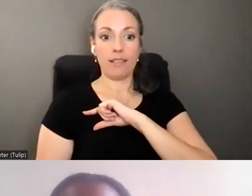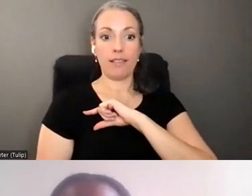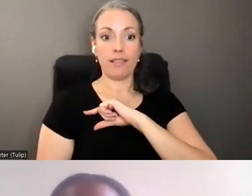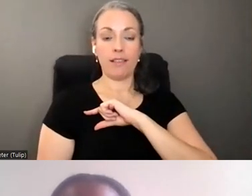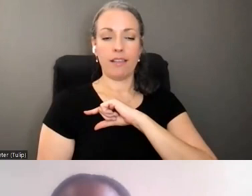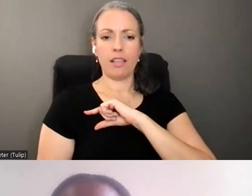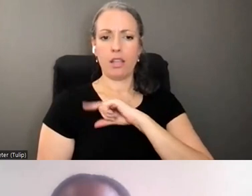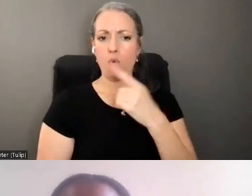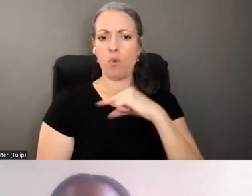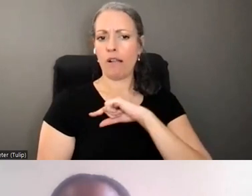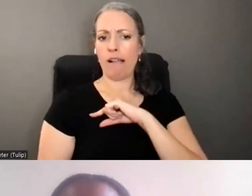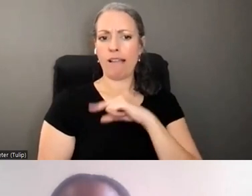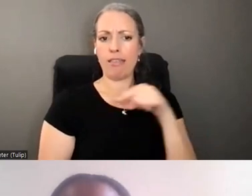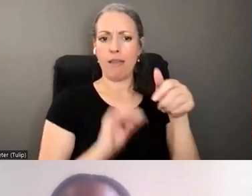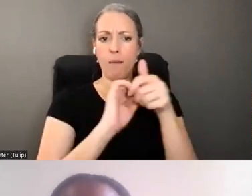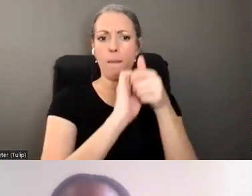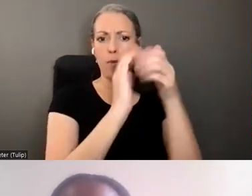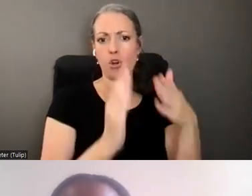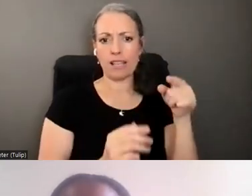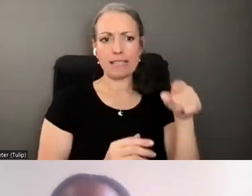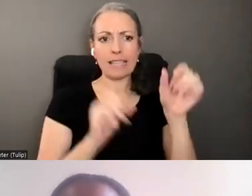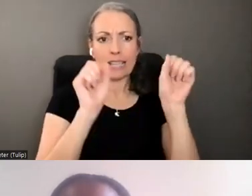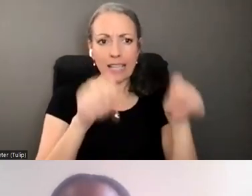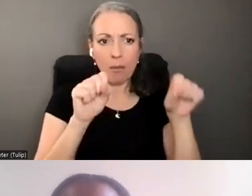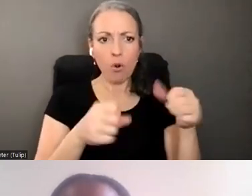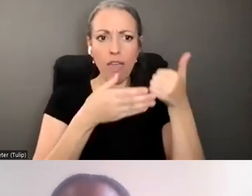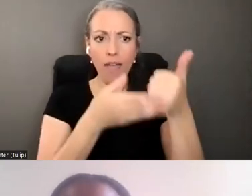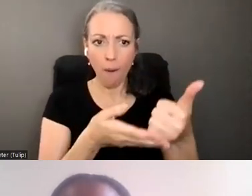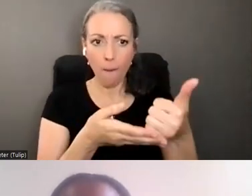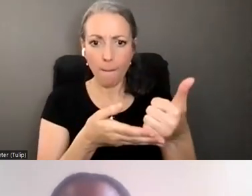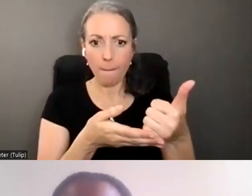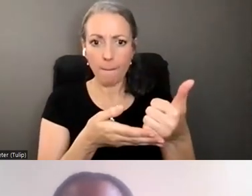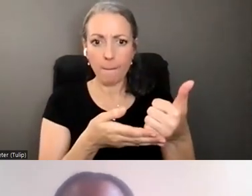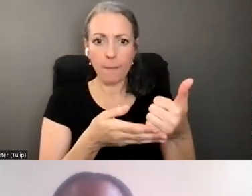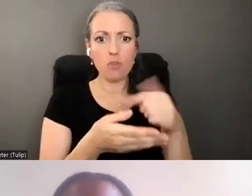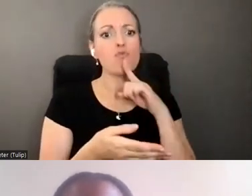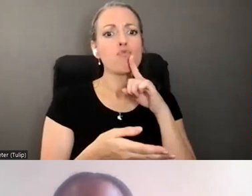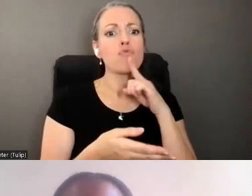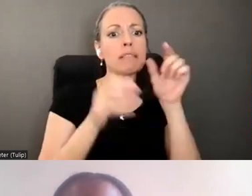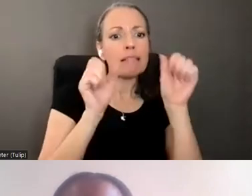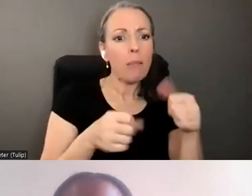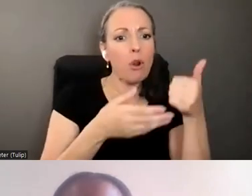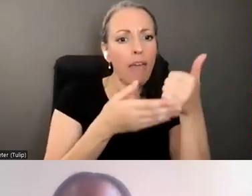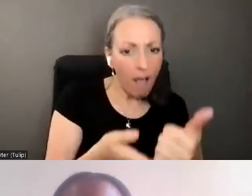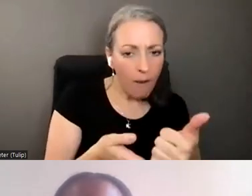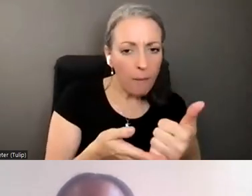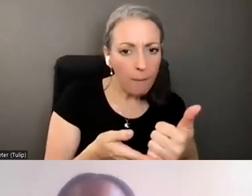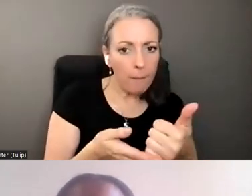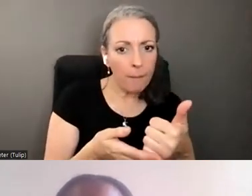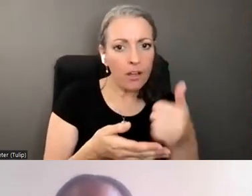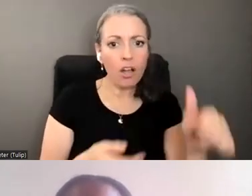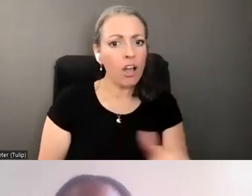kind of quality the partner has. Is this partner able to help him? Is this partner really able to help him? And are there any